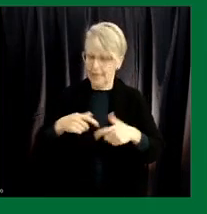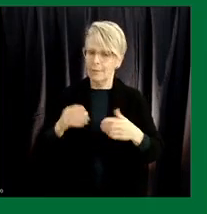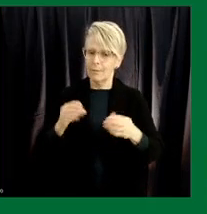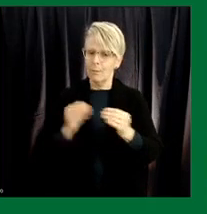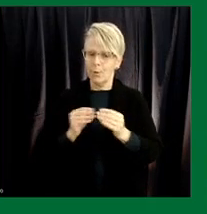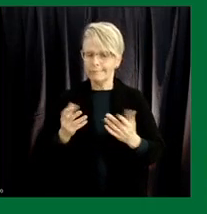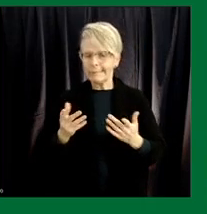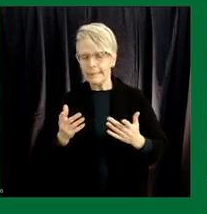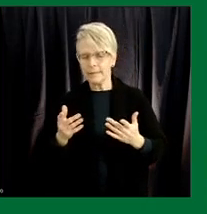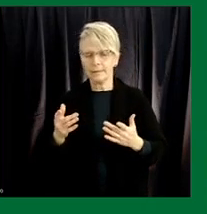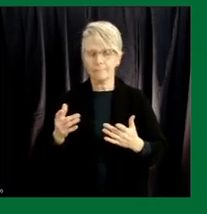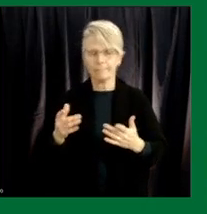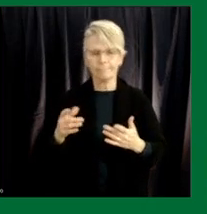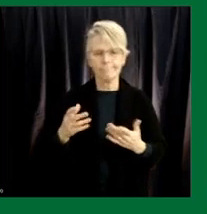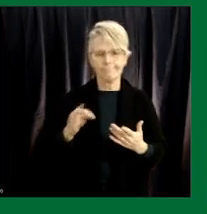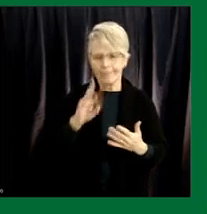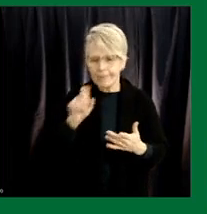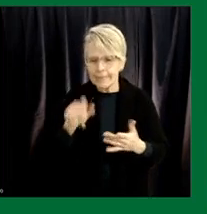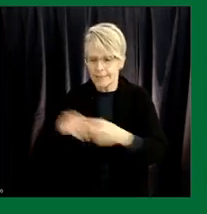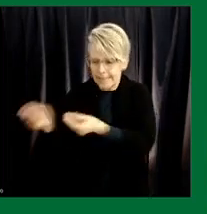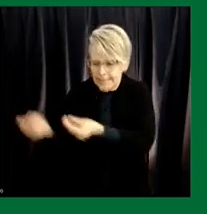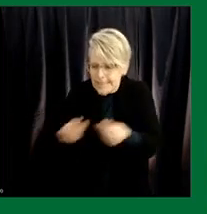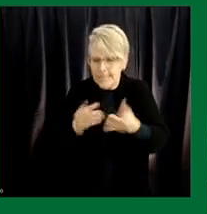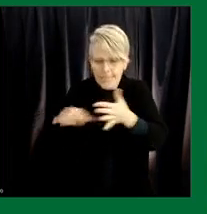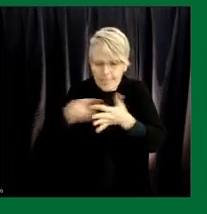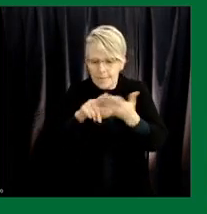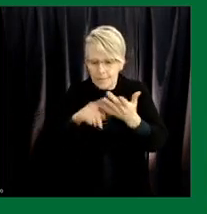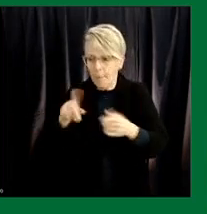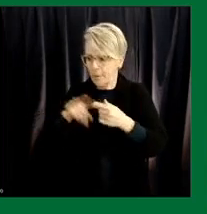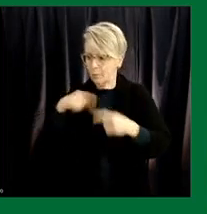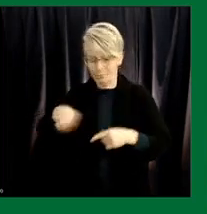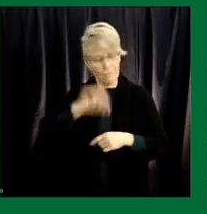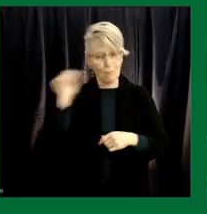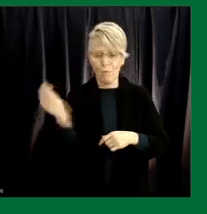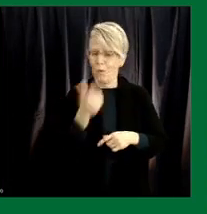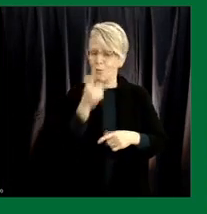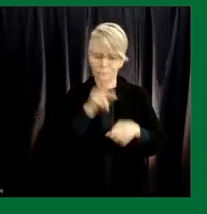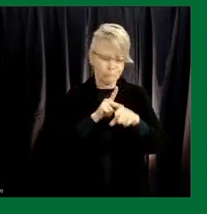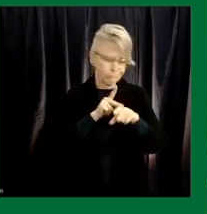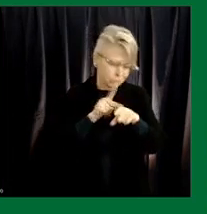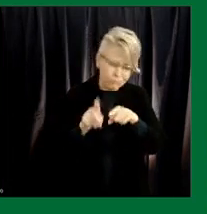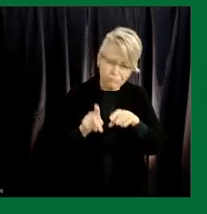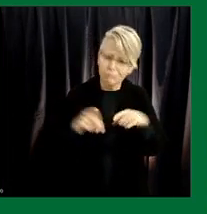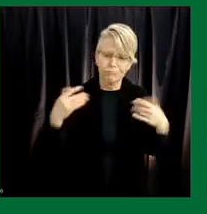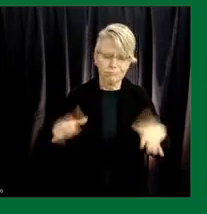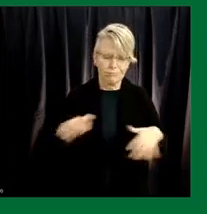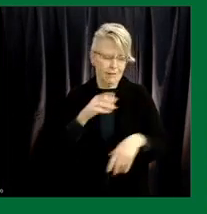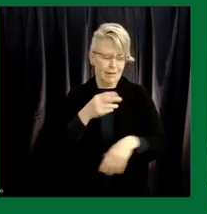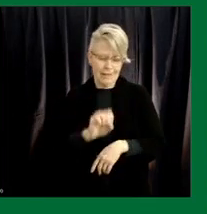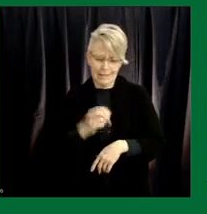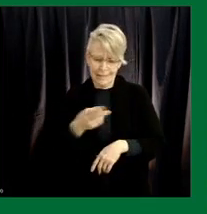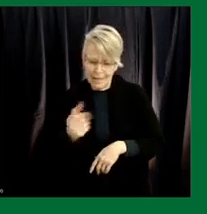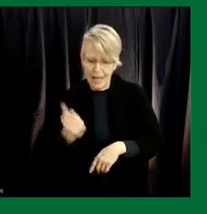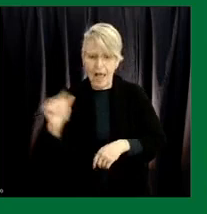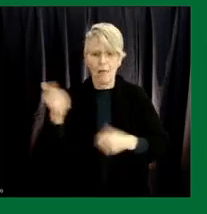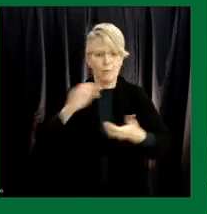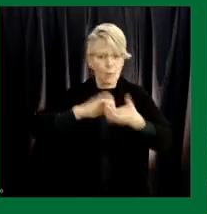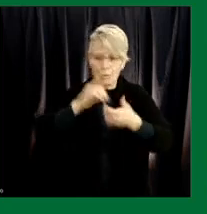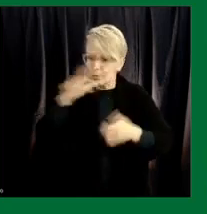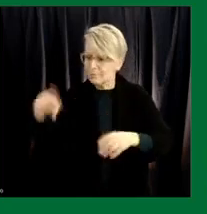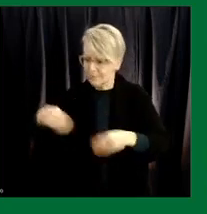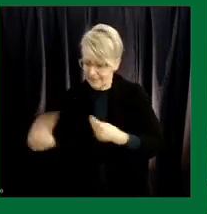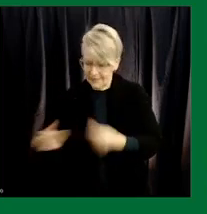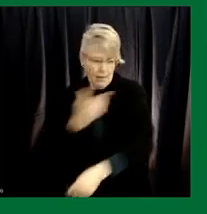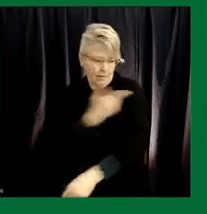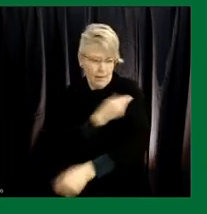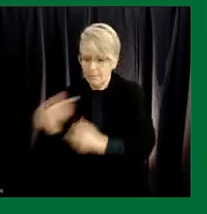that has been addressed in a very professional manner by all uh uh saskatchian health authority and other partners vaccinating so i